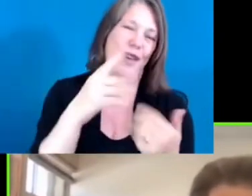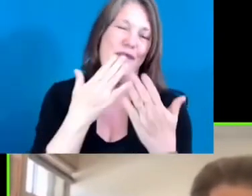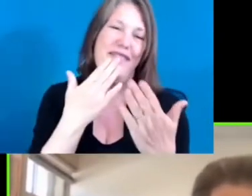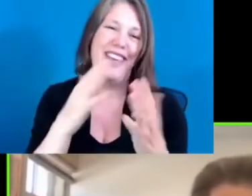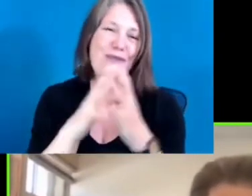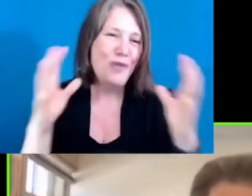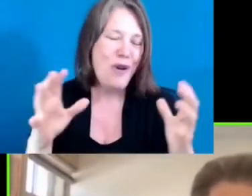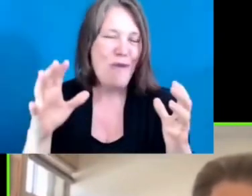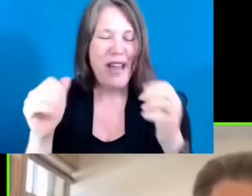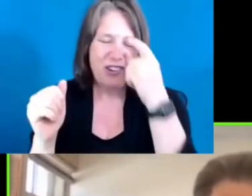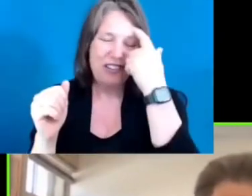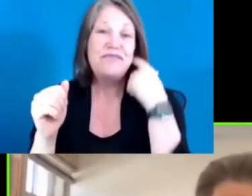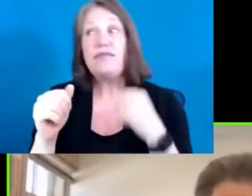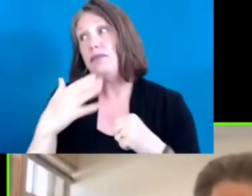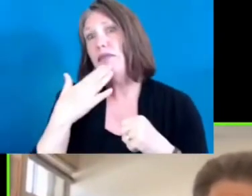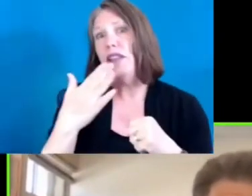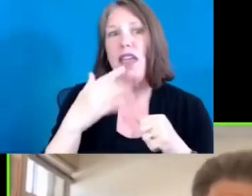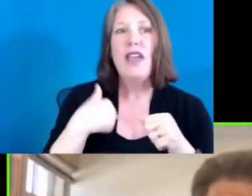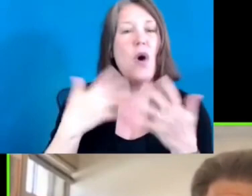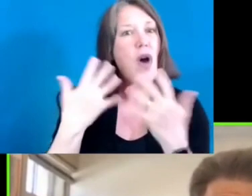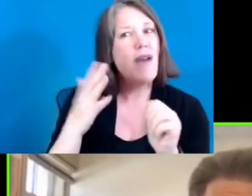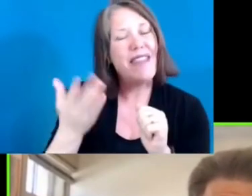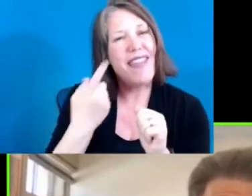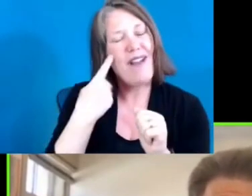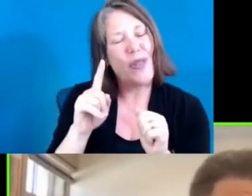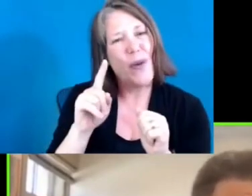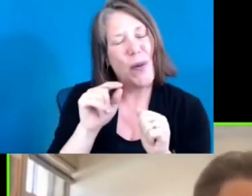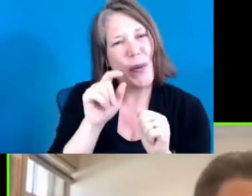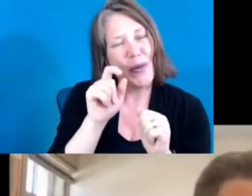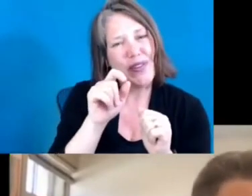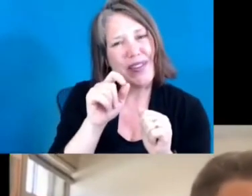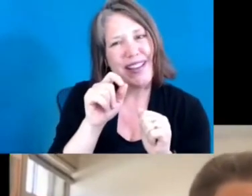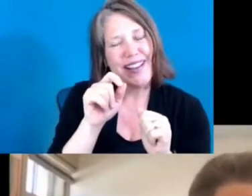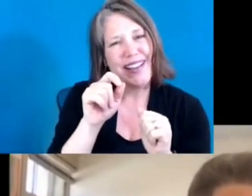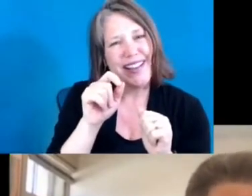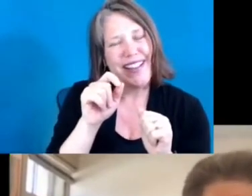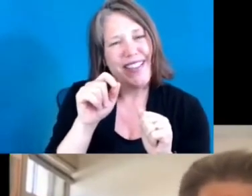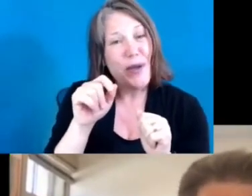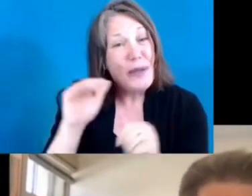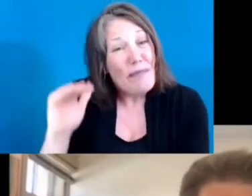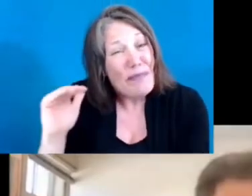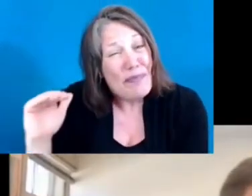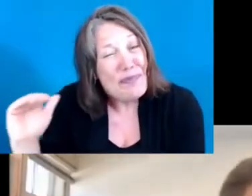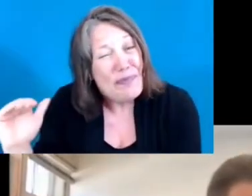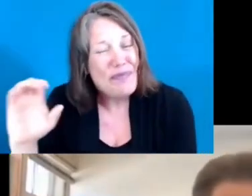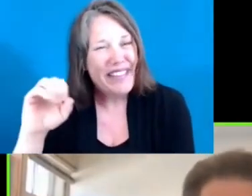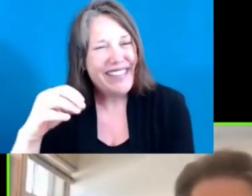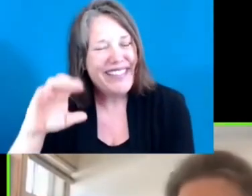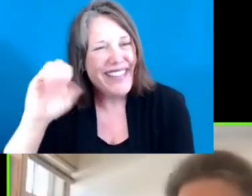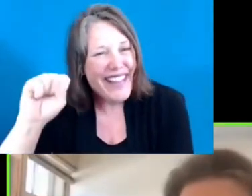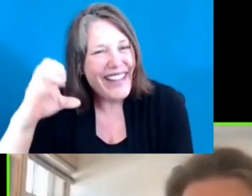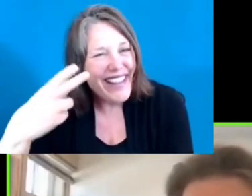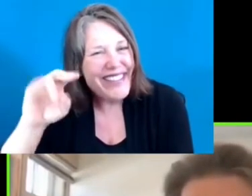little tiny foot and a half tall scholars getting their shirts with them. Yeah, you have, Mark. Oh, yes.